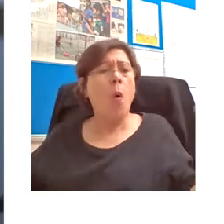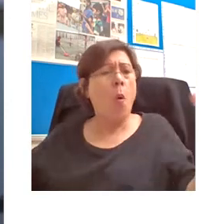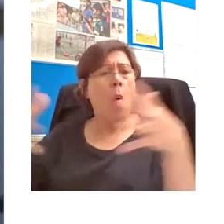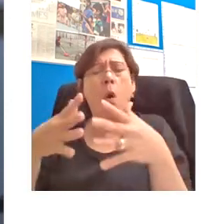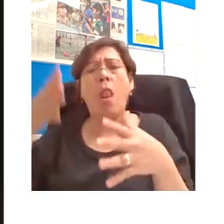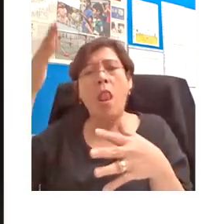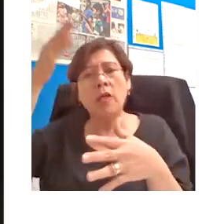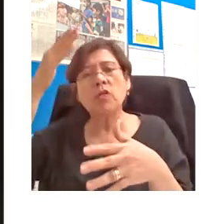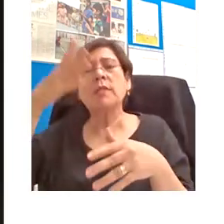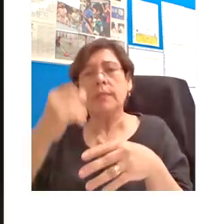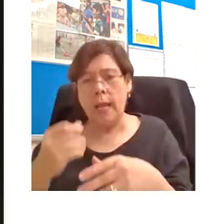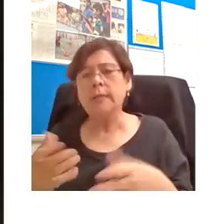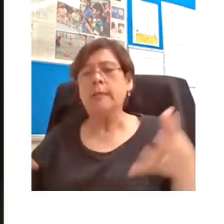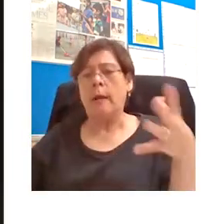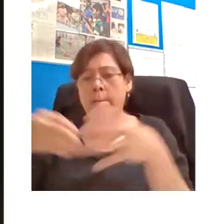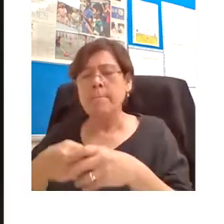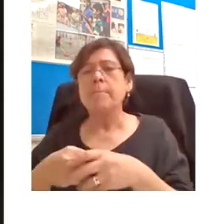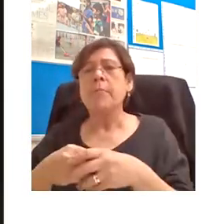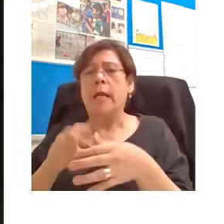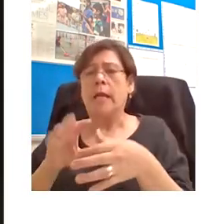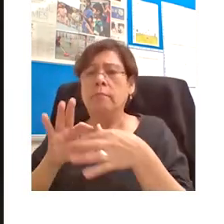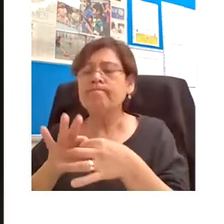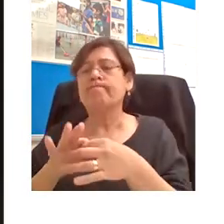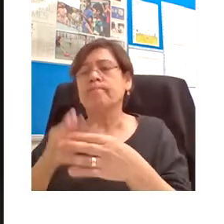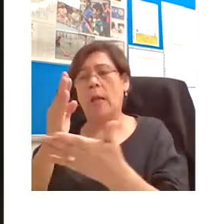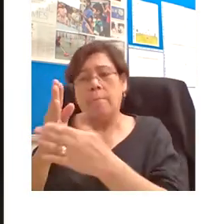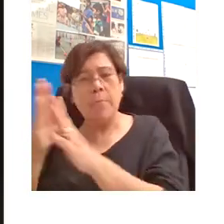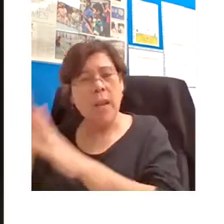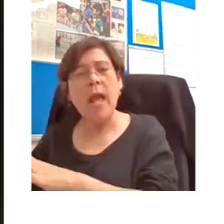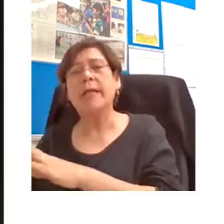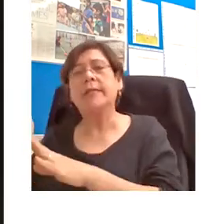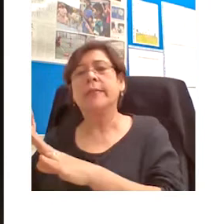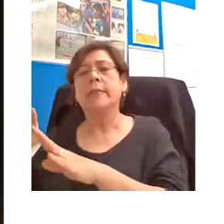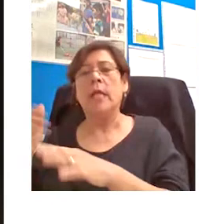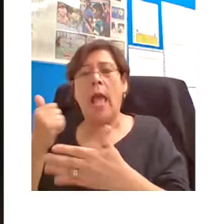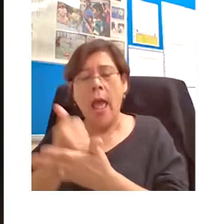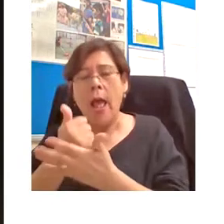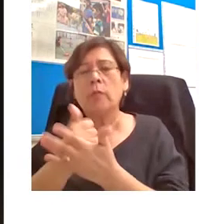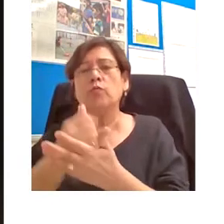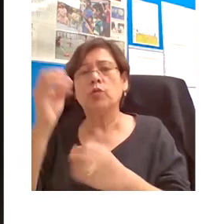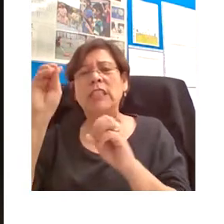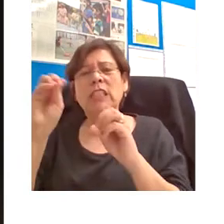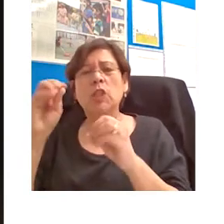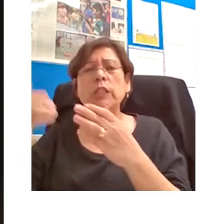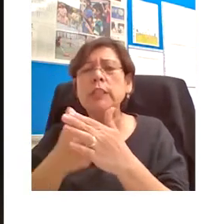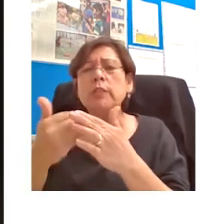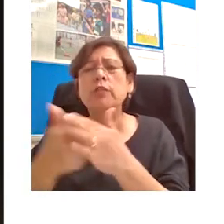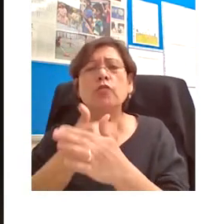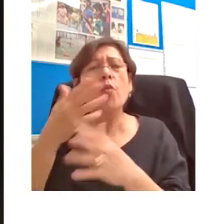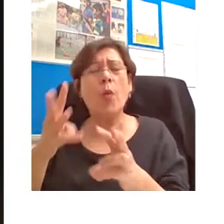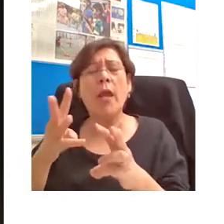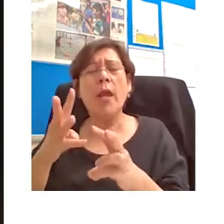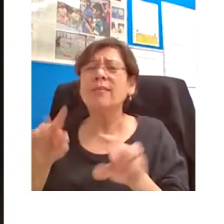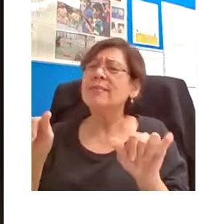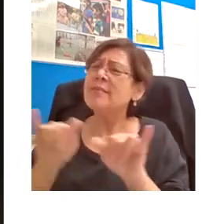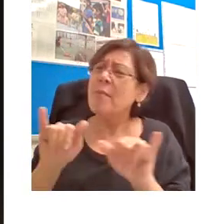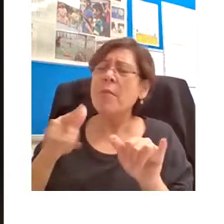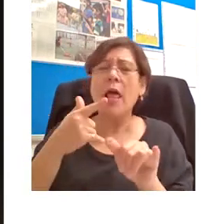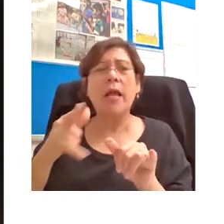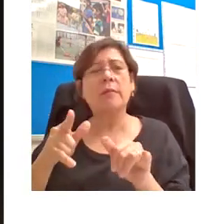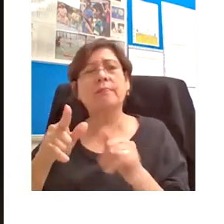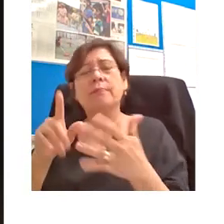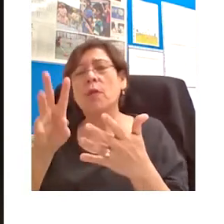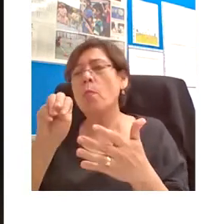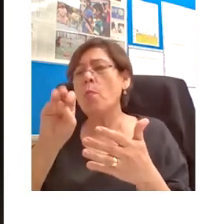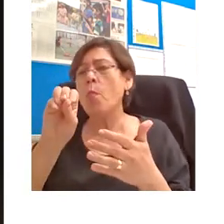material on any subject. In other words, cabinet is more like a mosaic than a monolith. Materials on